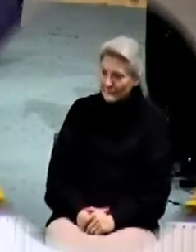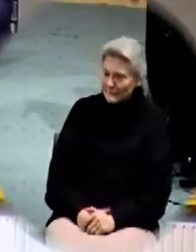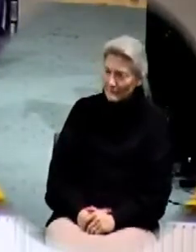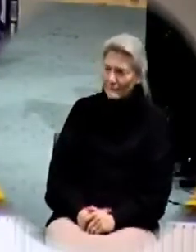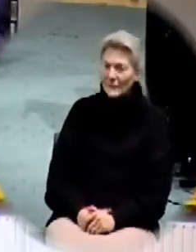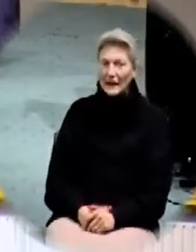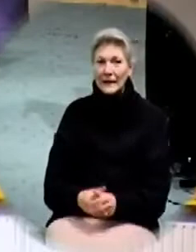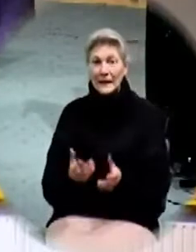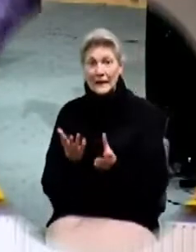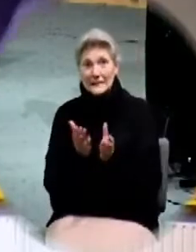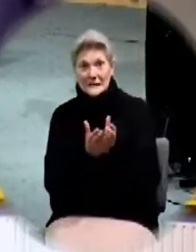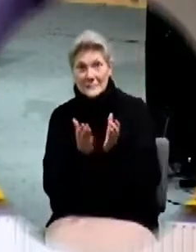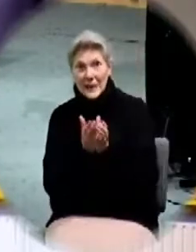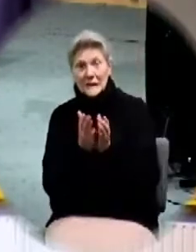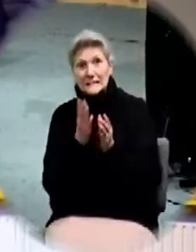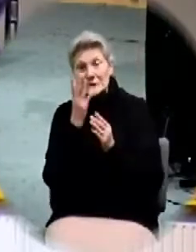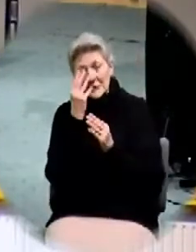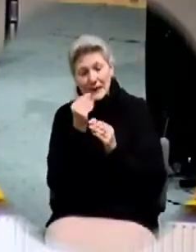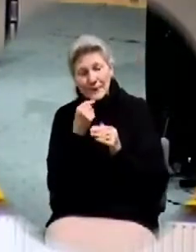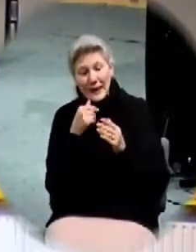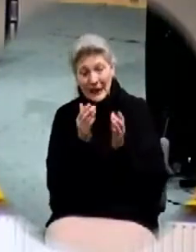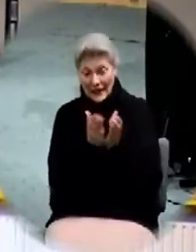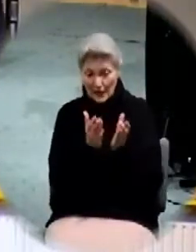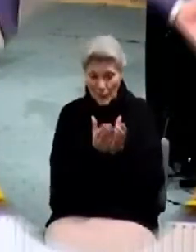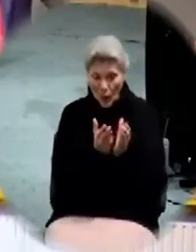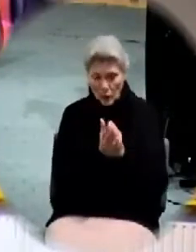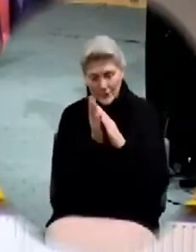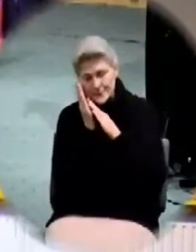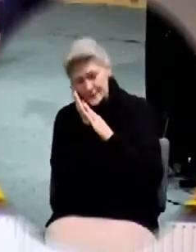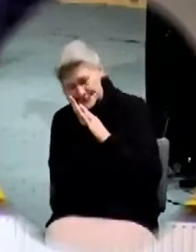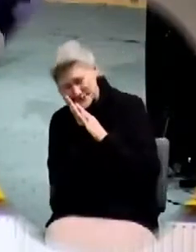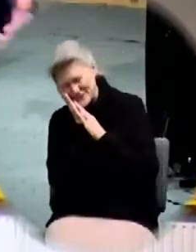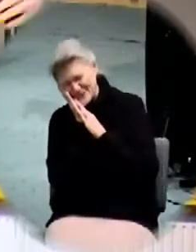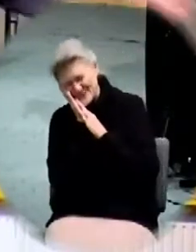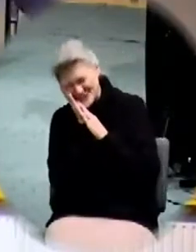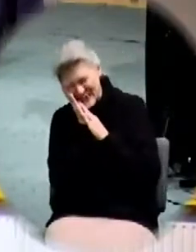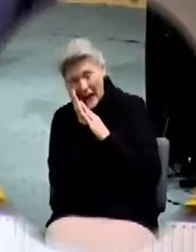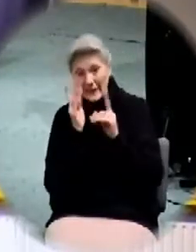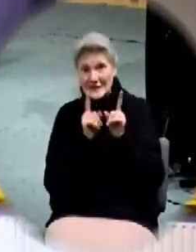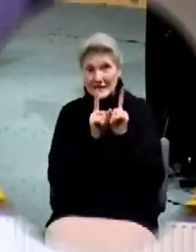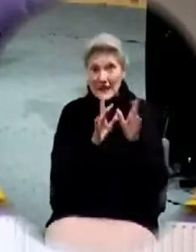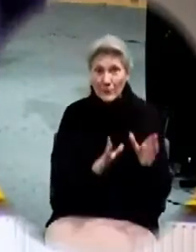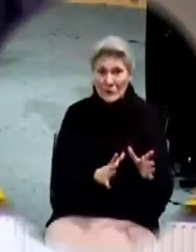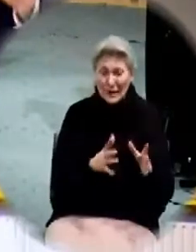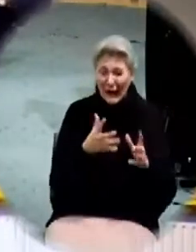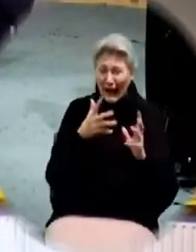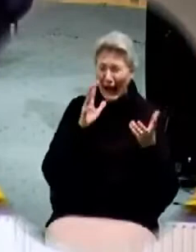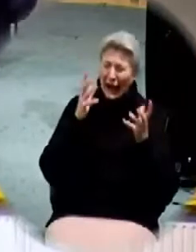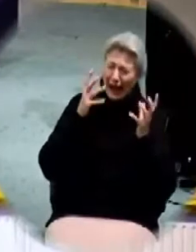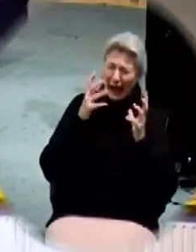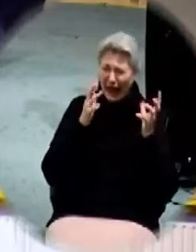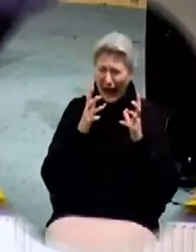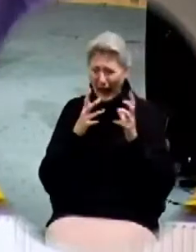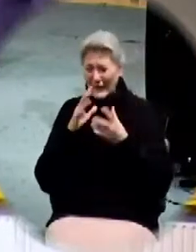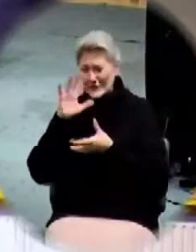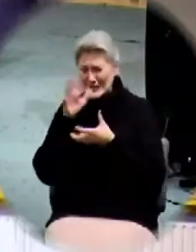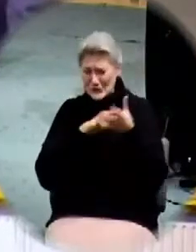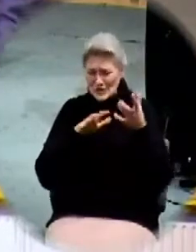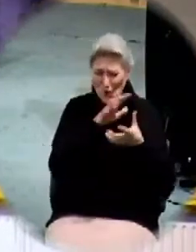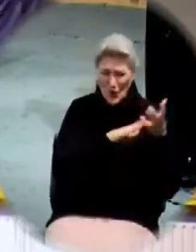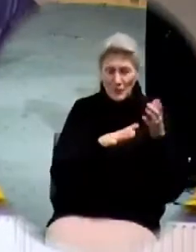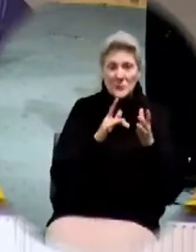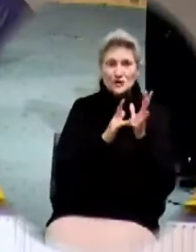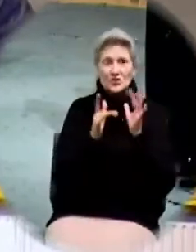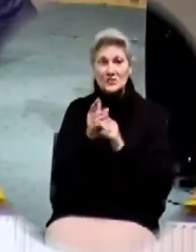he's in a boat and he's asleep and all the disciples are freaking out because there's a terrible storm and Jesus is in the back of the boat